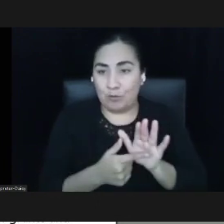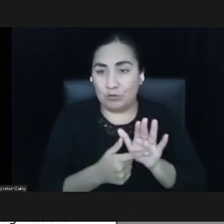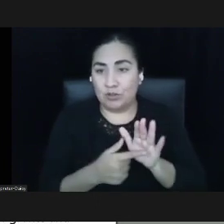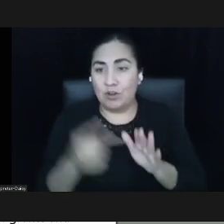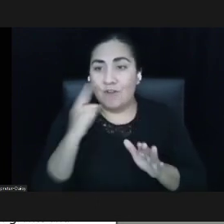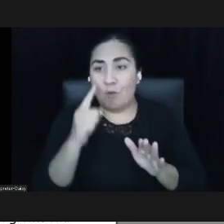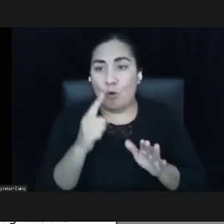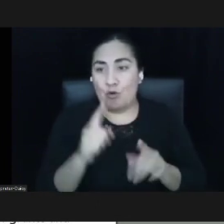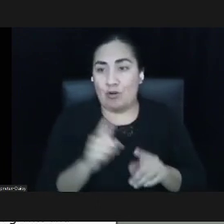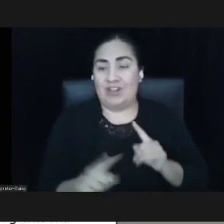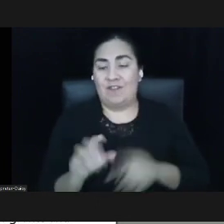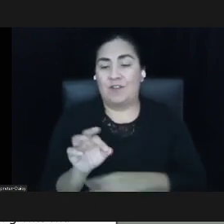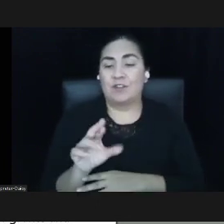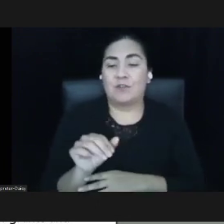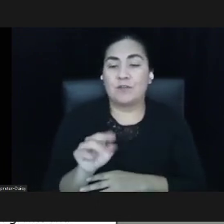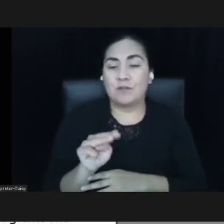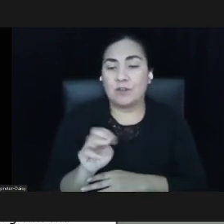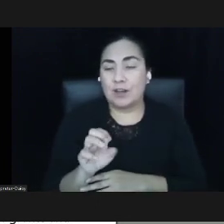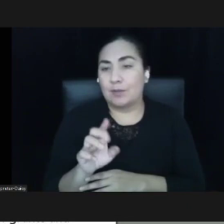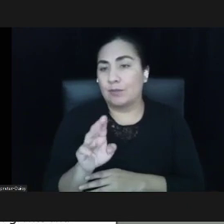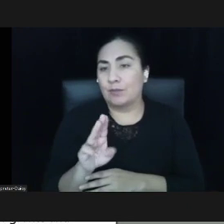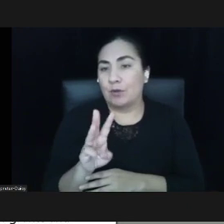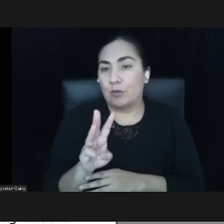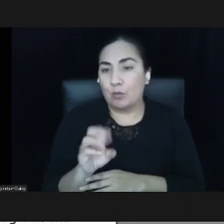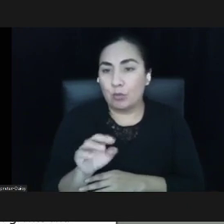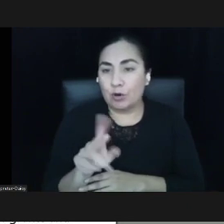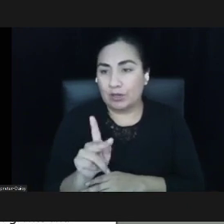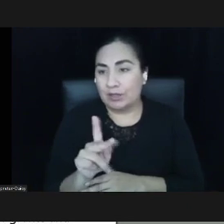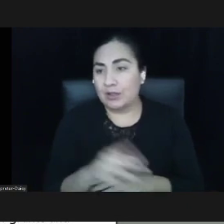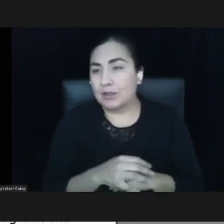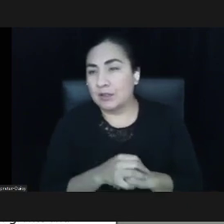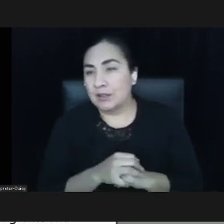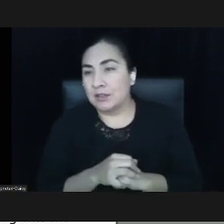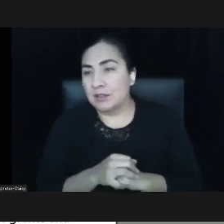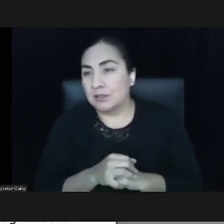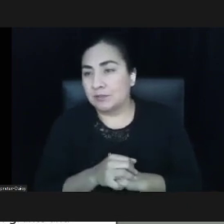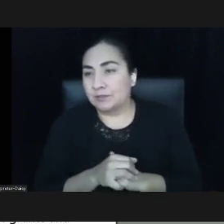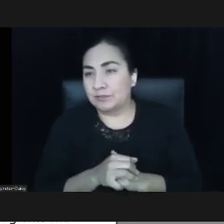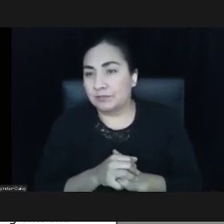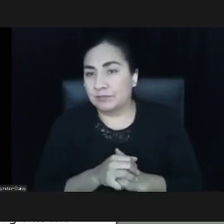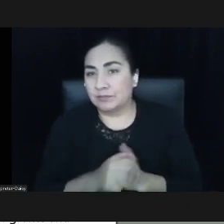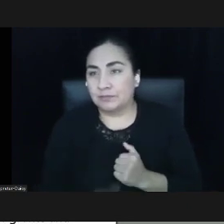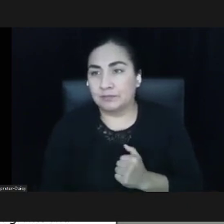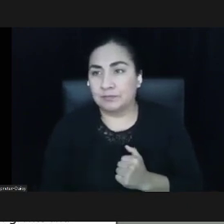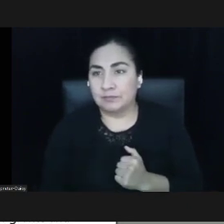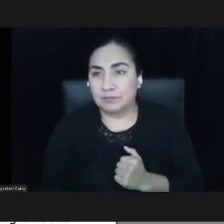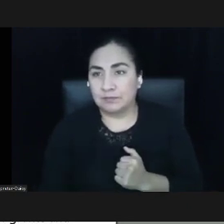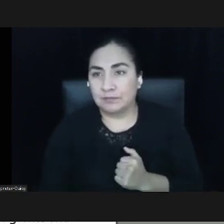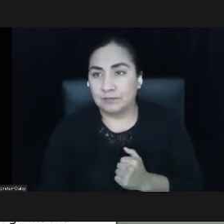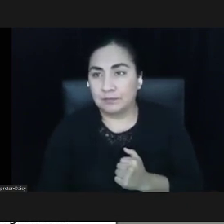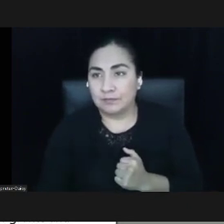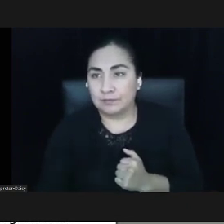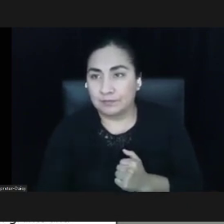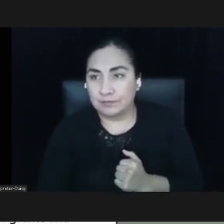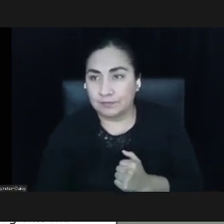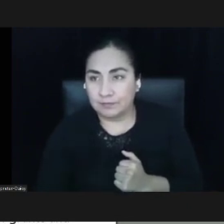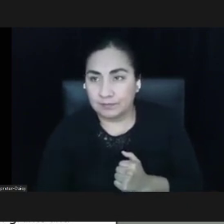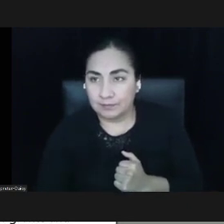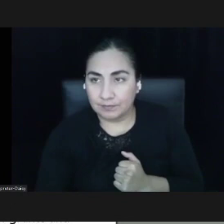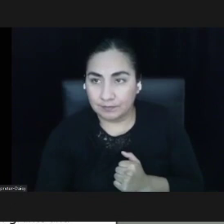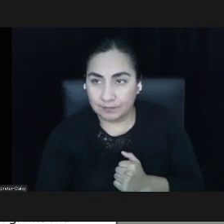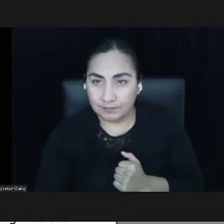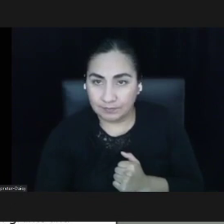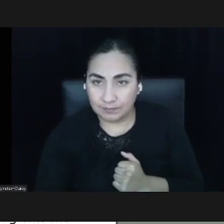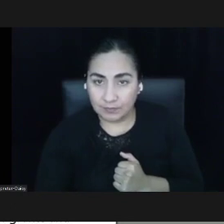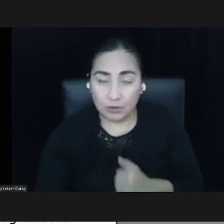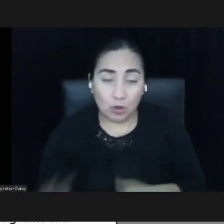So one moves us to Buenos Aires. In philanthropy, we offer that some of these principles guide us